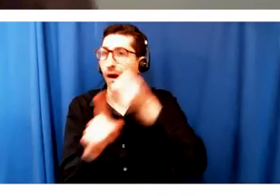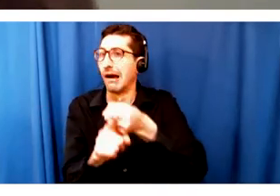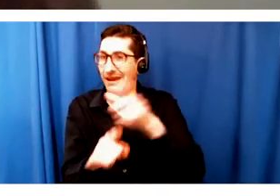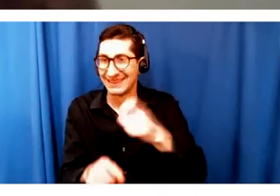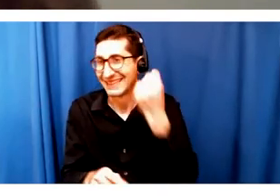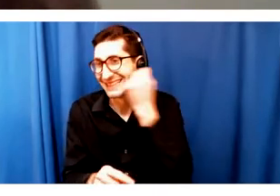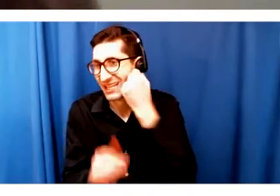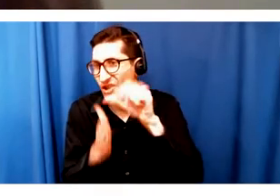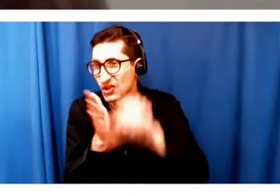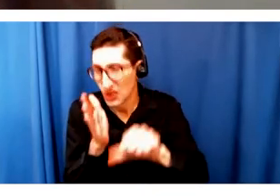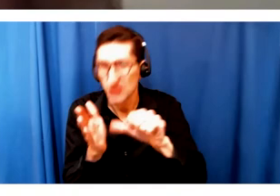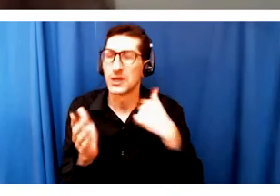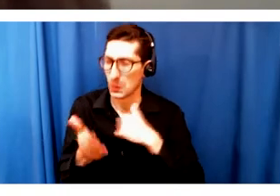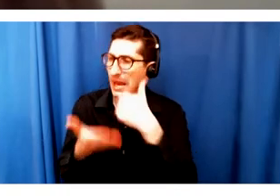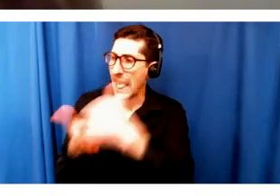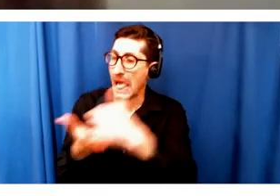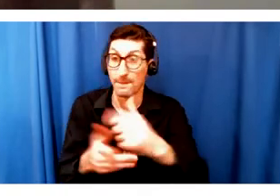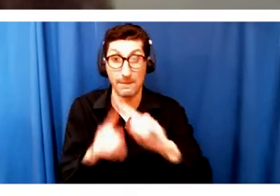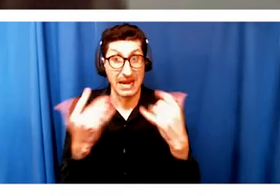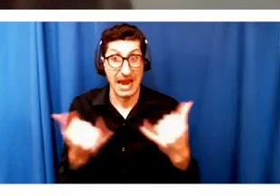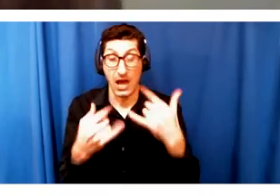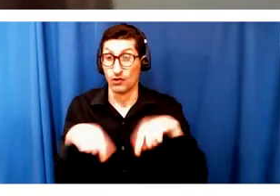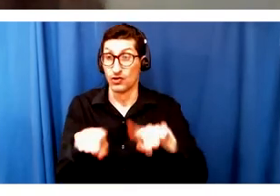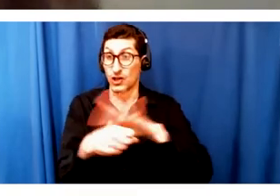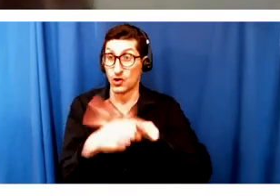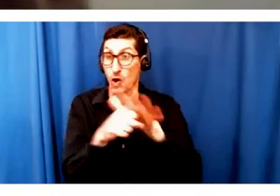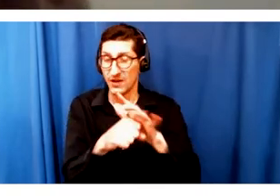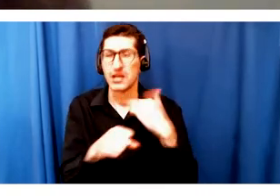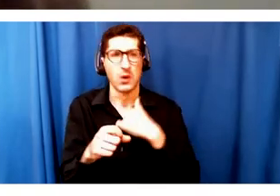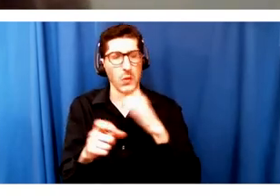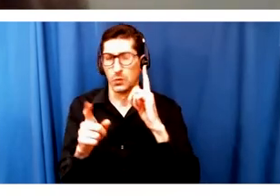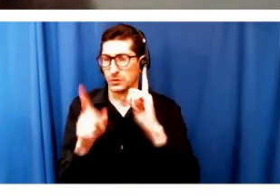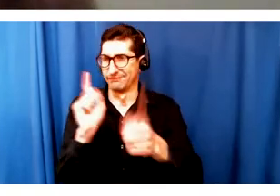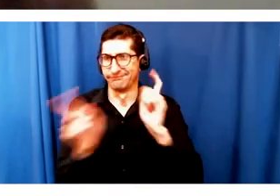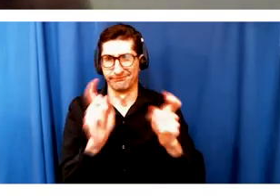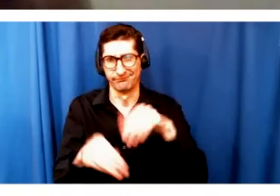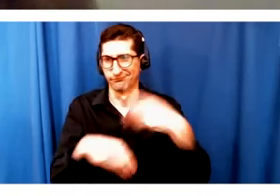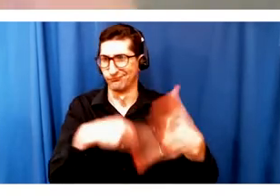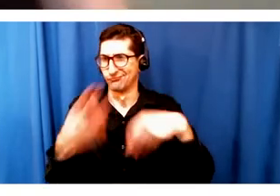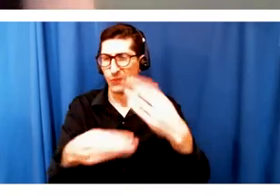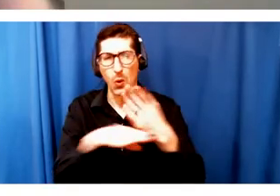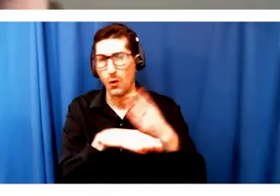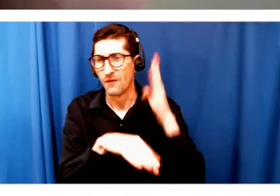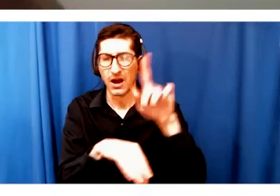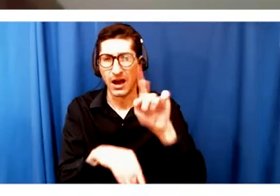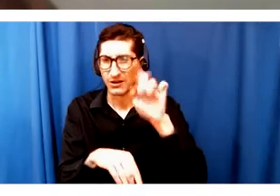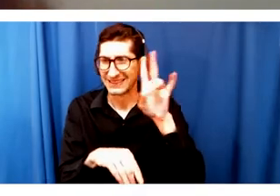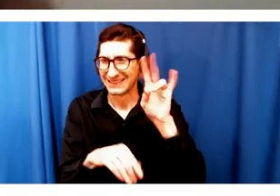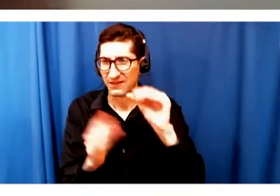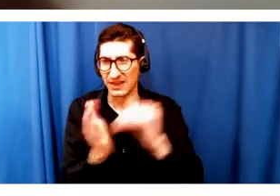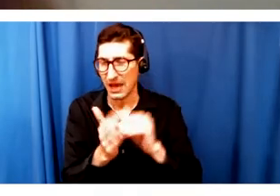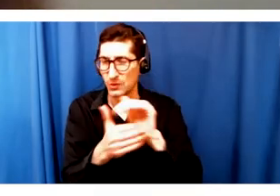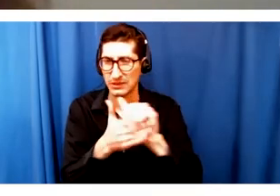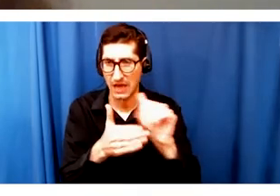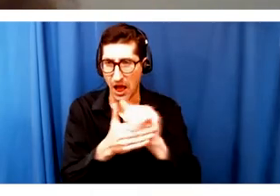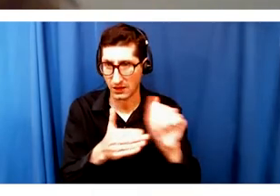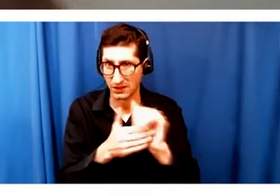during COVID-19, and we've awarded over $170,000 in emergency support. We are specifically